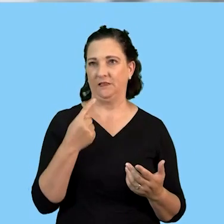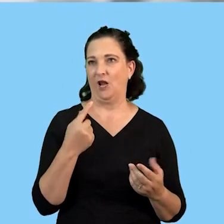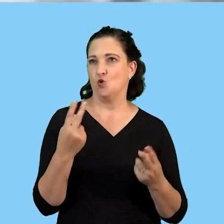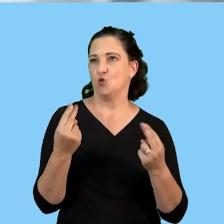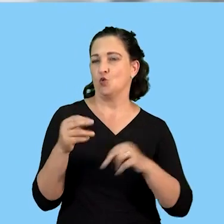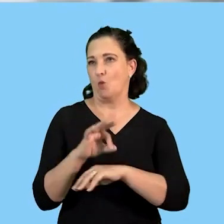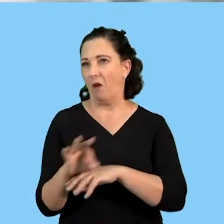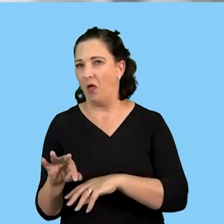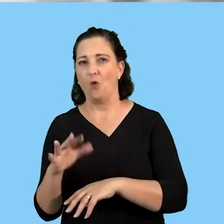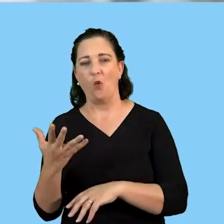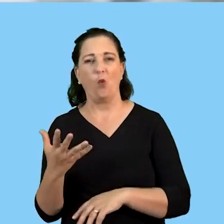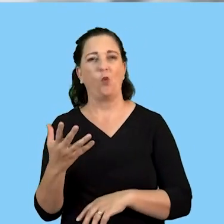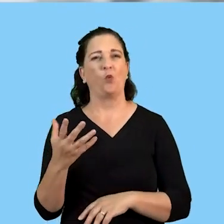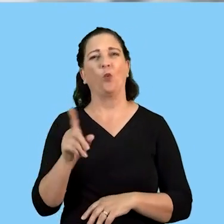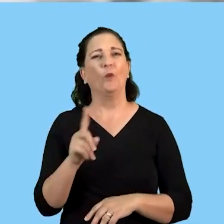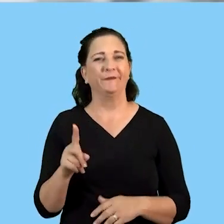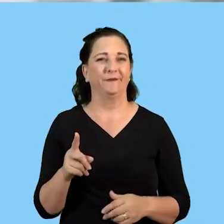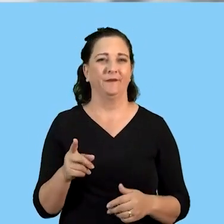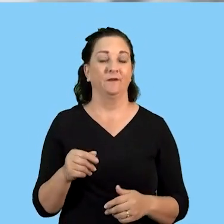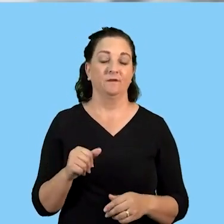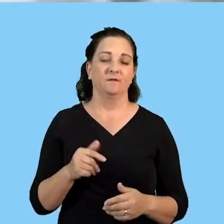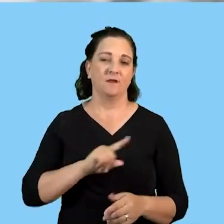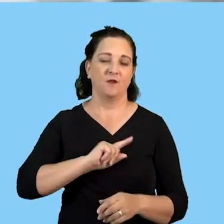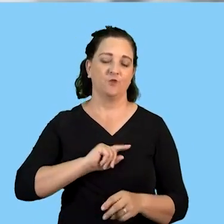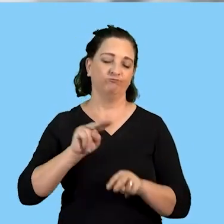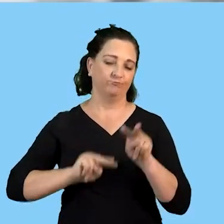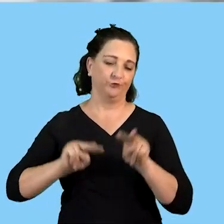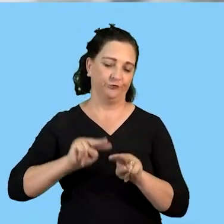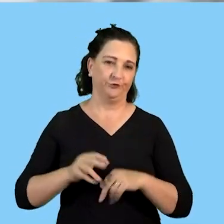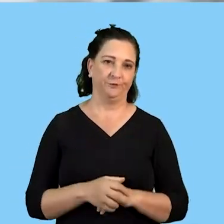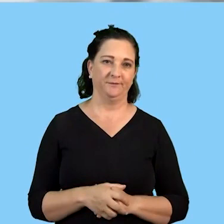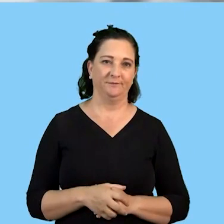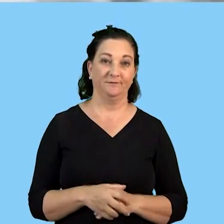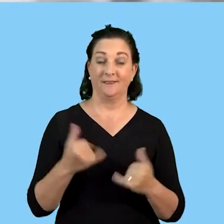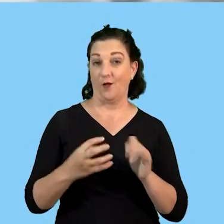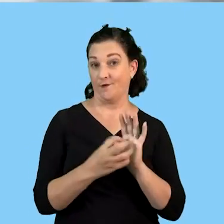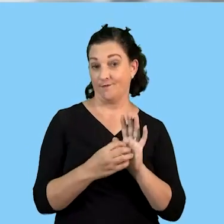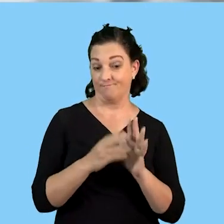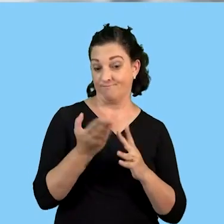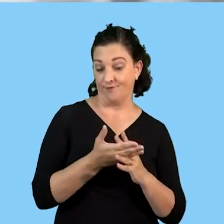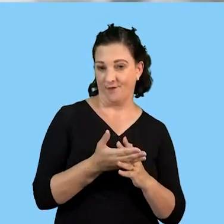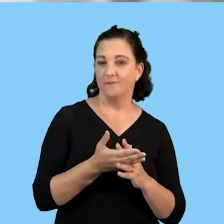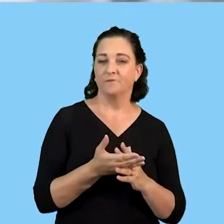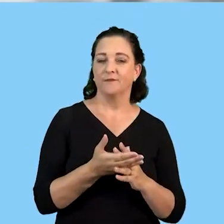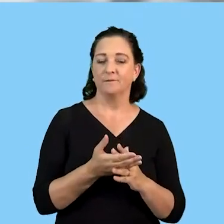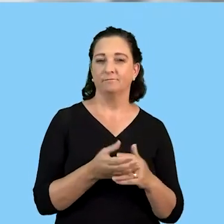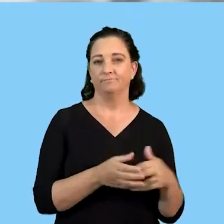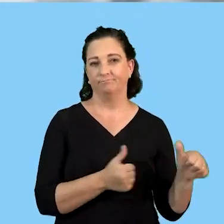completely get rid of the deviations that we are facing so let us just go for a quick break